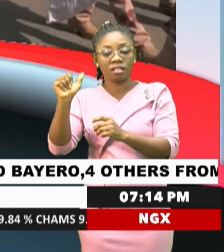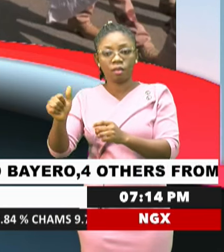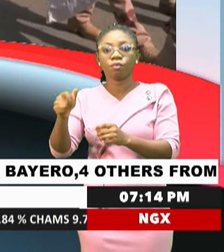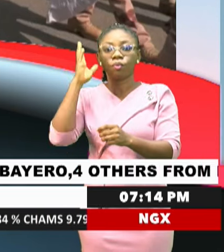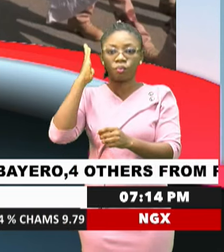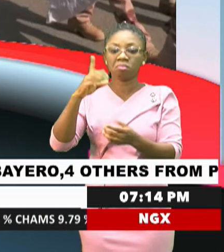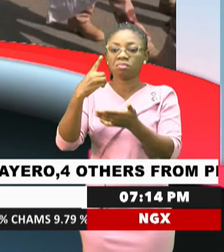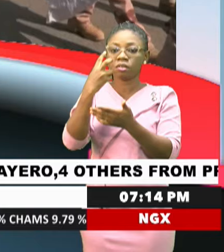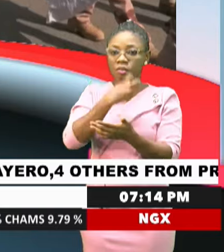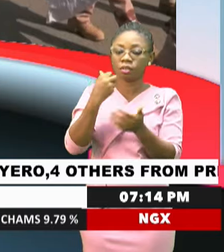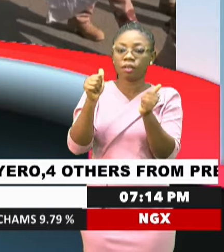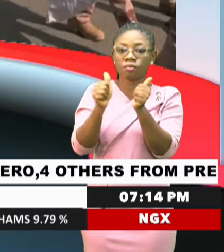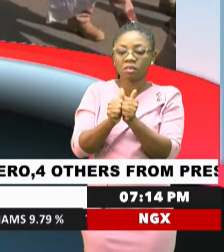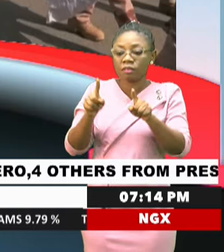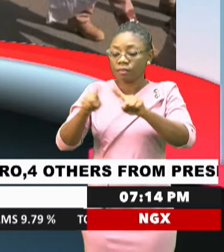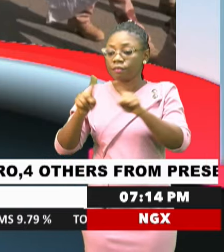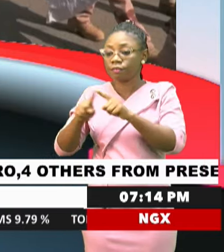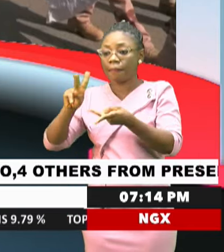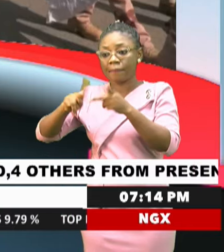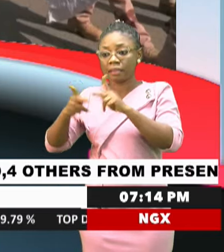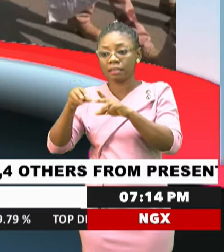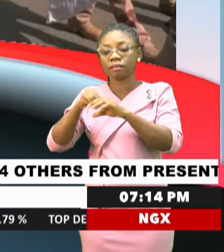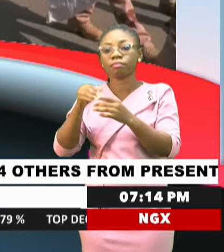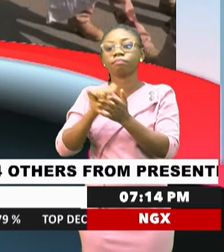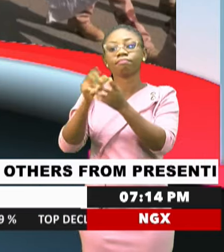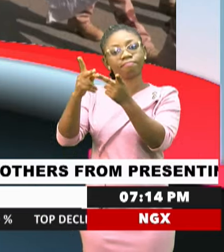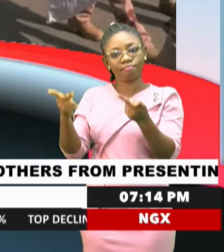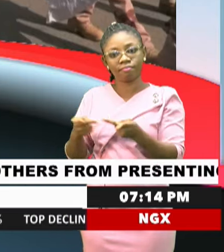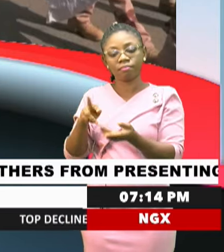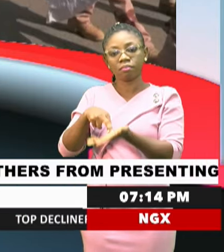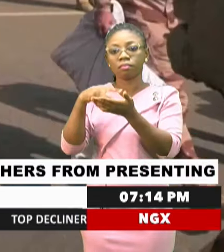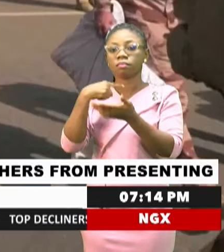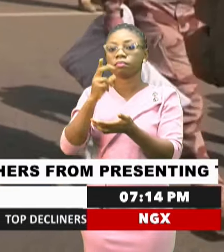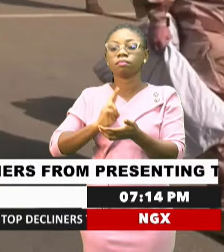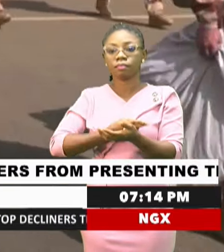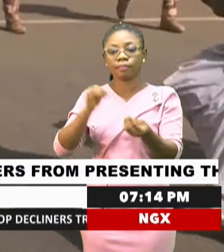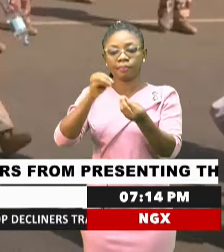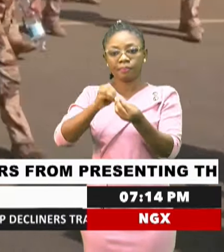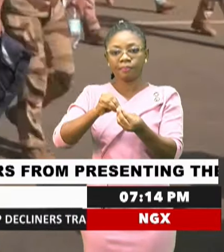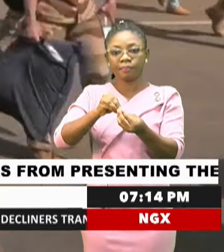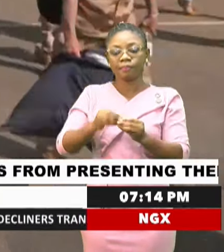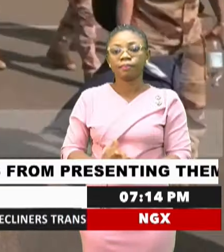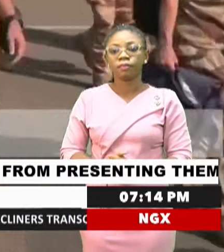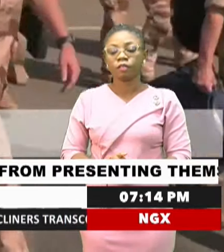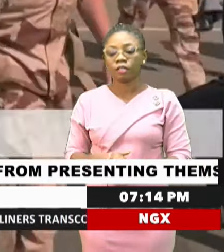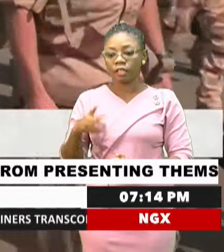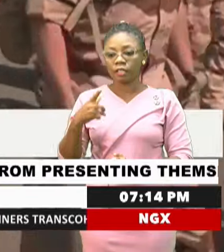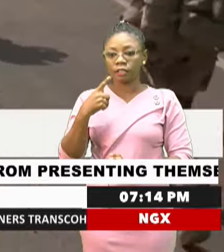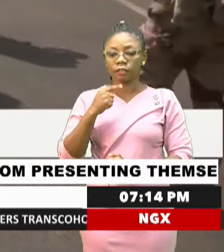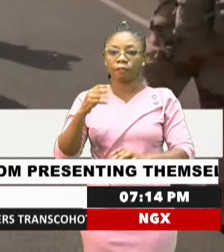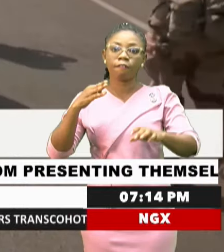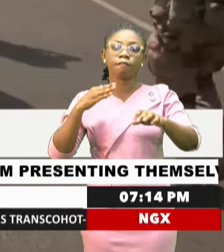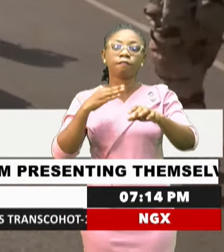speak with several partners in the region. Comfort Fashion tells us more. The first U.S. troops